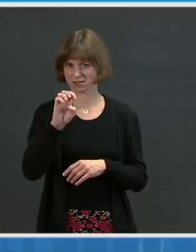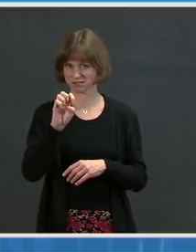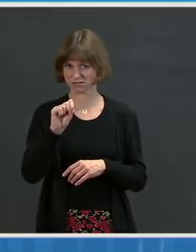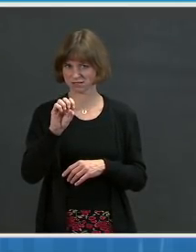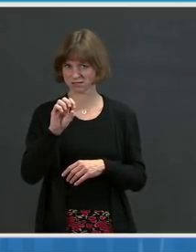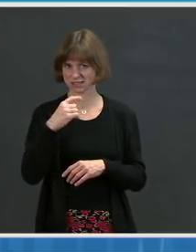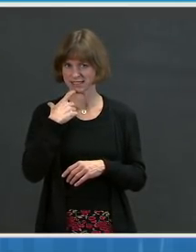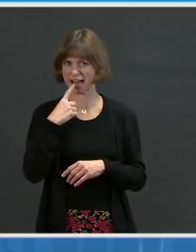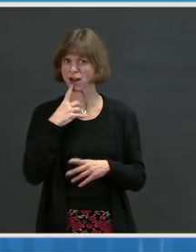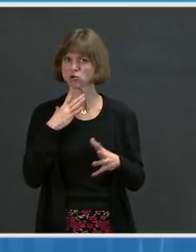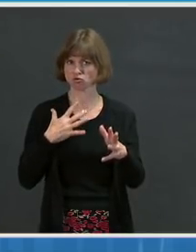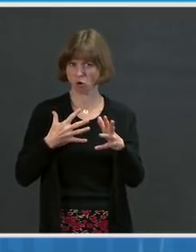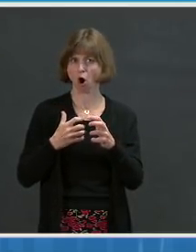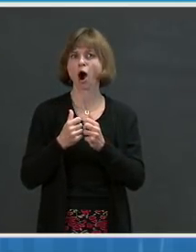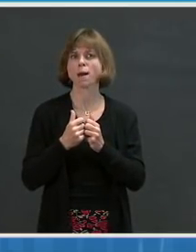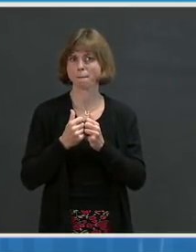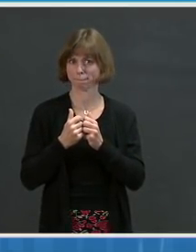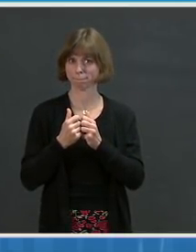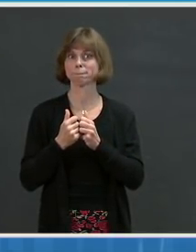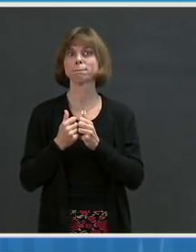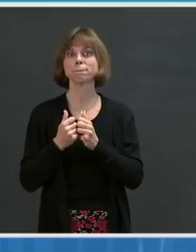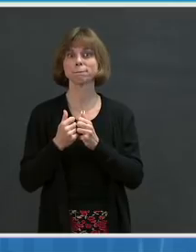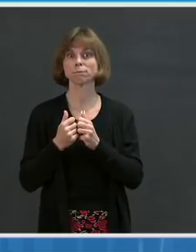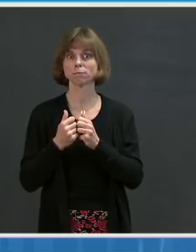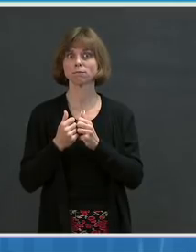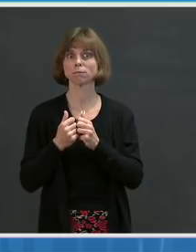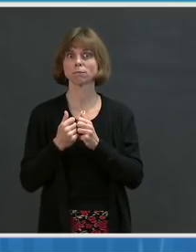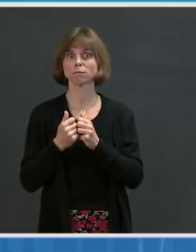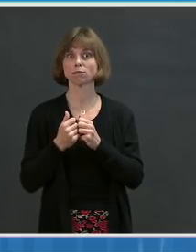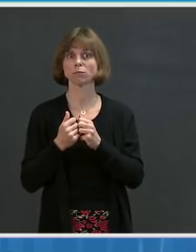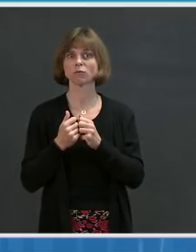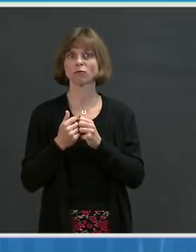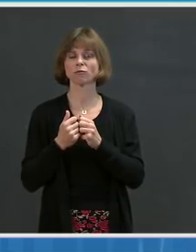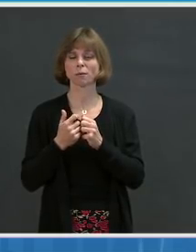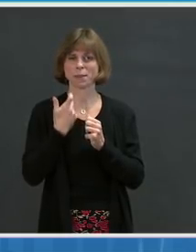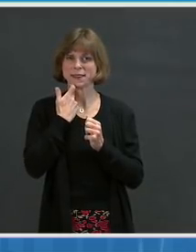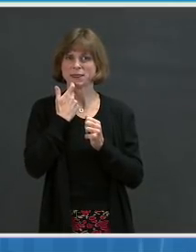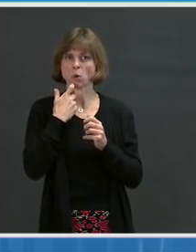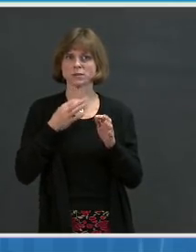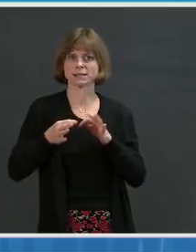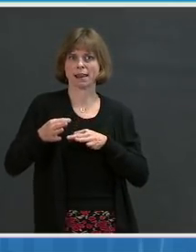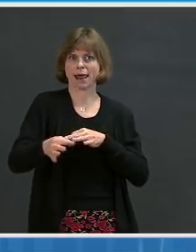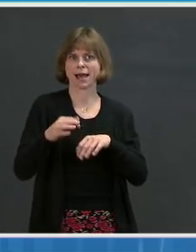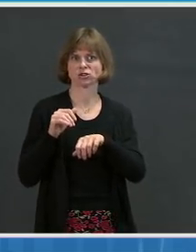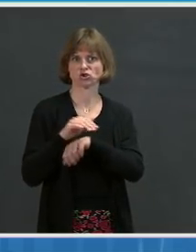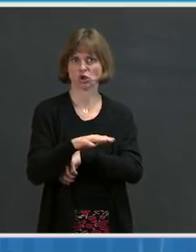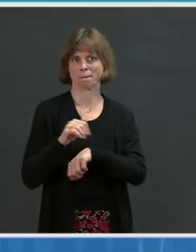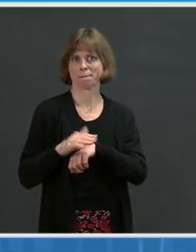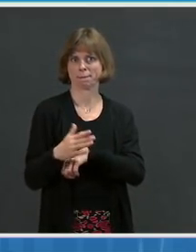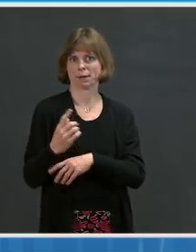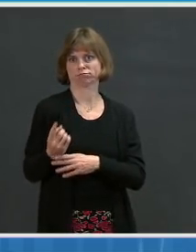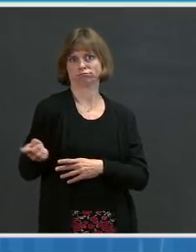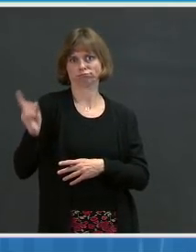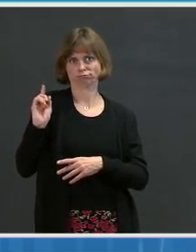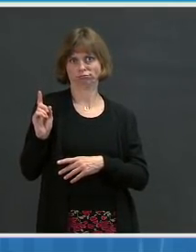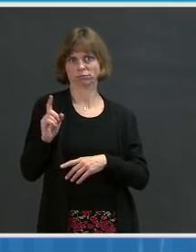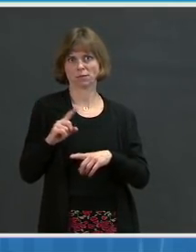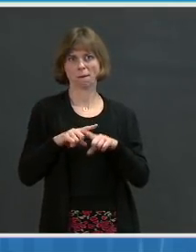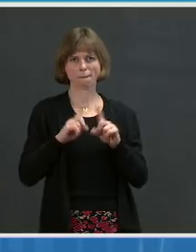from weather-related delays on shipping. However, if we look at the CDC